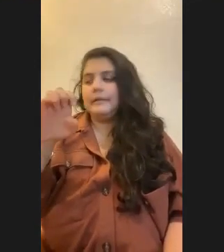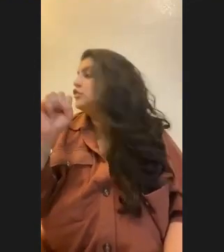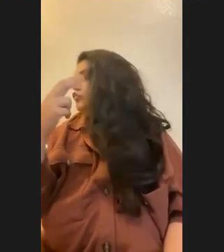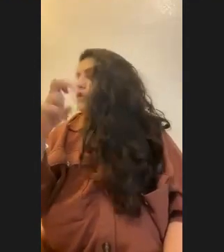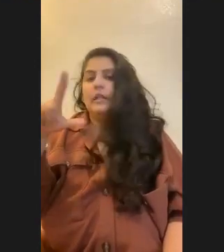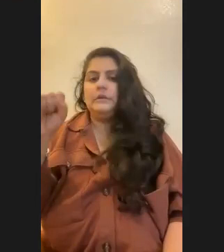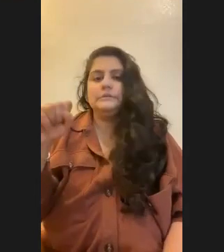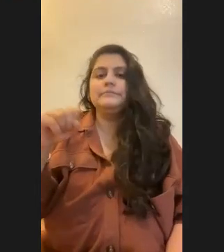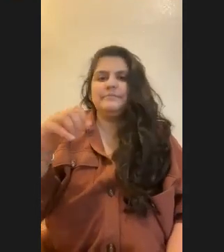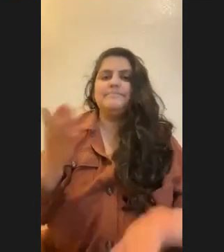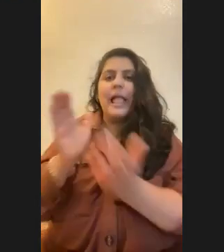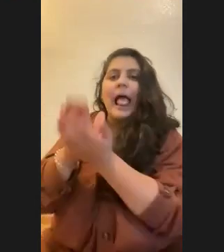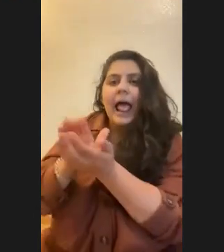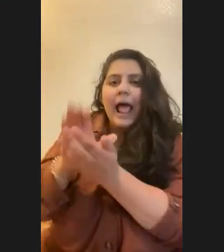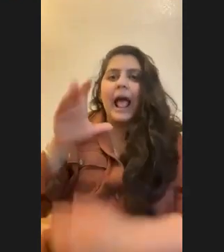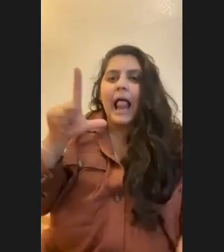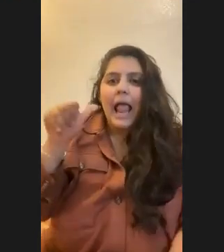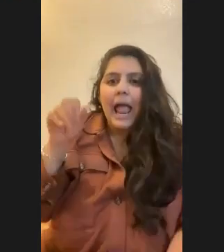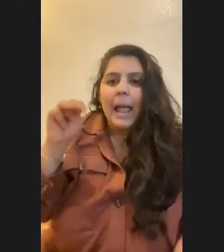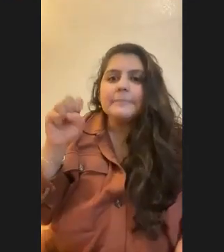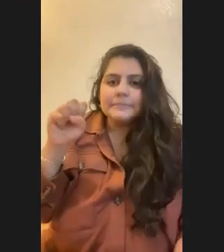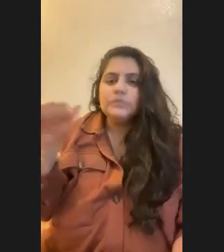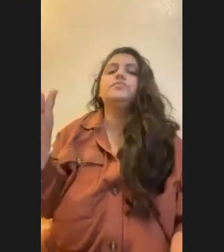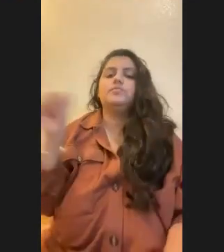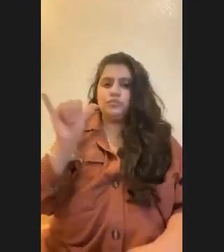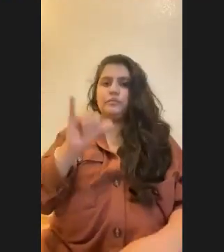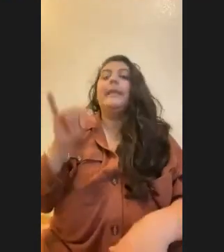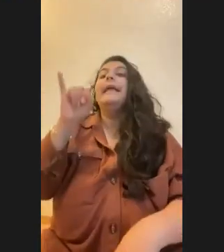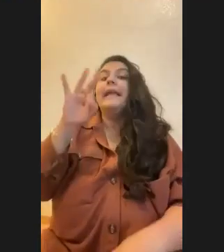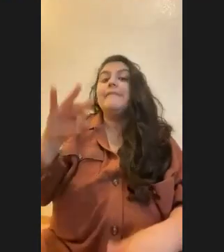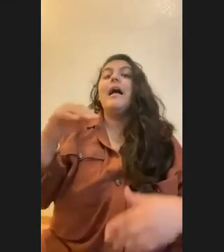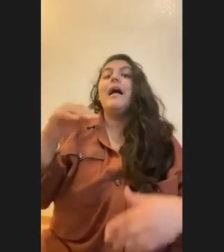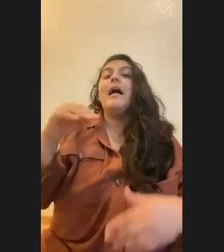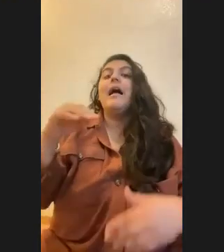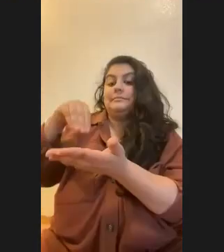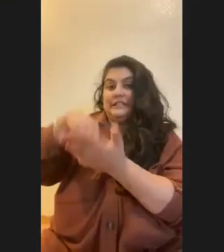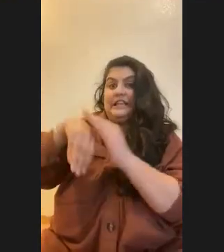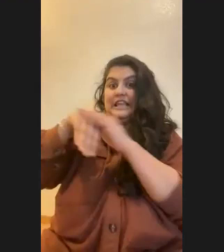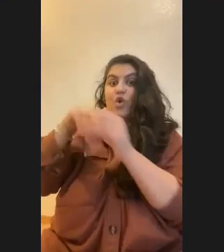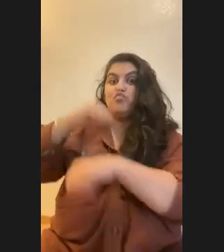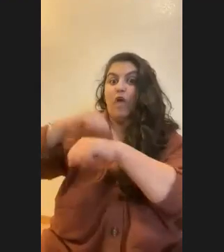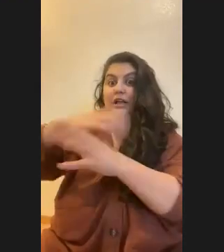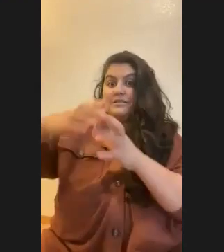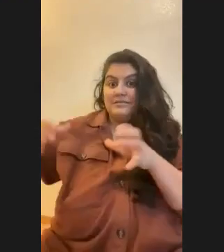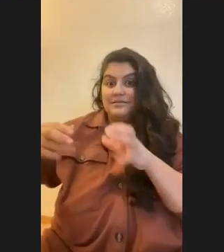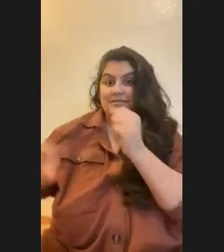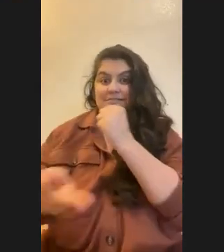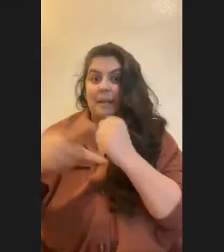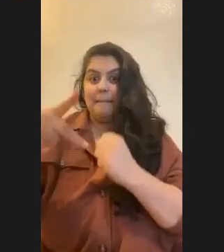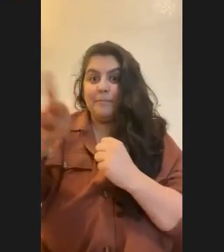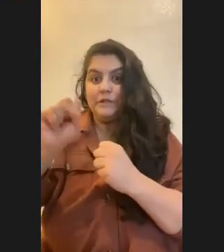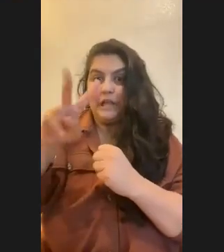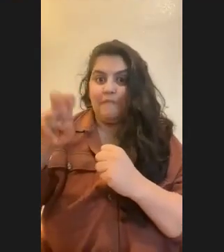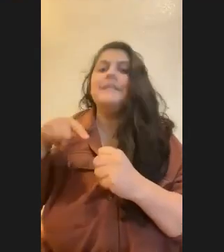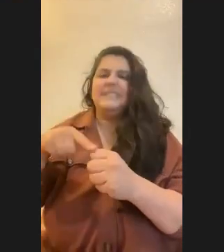Yeah. Clams, stuff like that. Very cool. If it's preserved in the rock record, it's probably calcium carbonate. Nice. Sounds good.